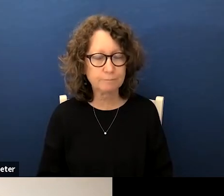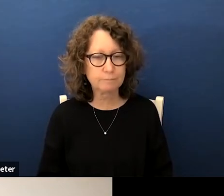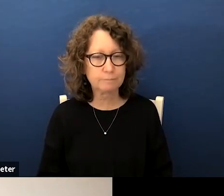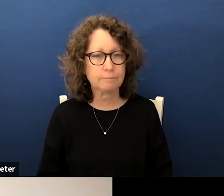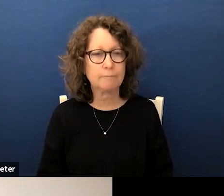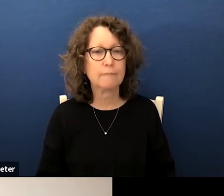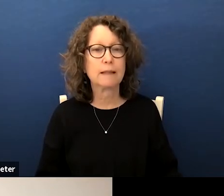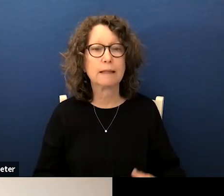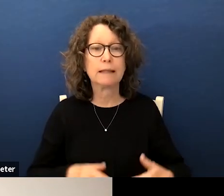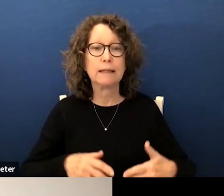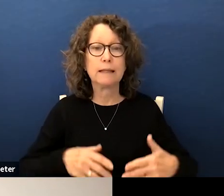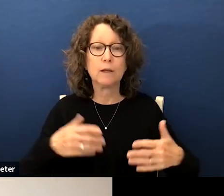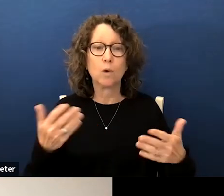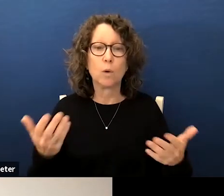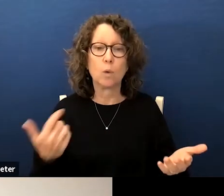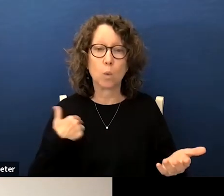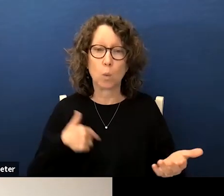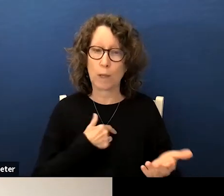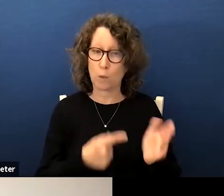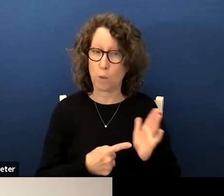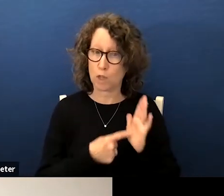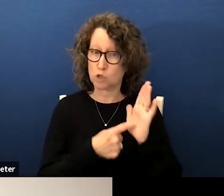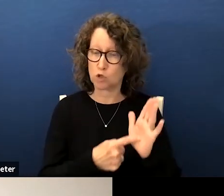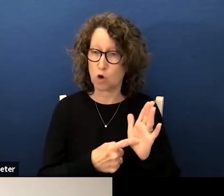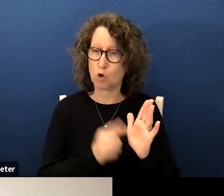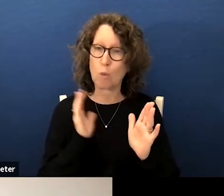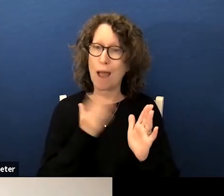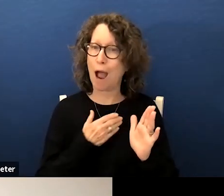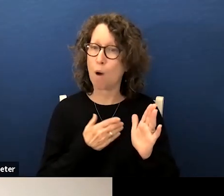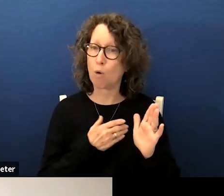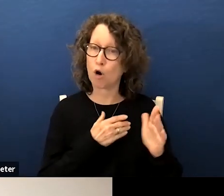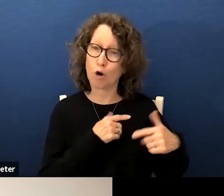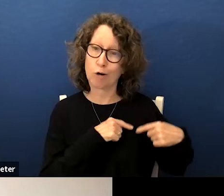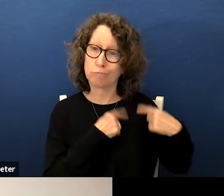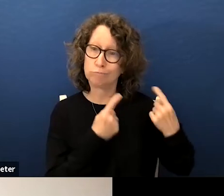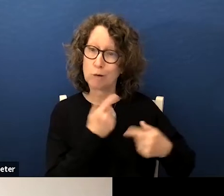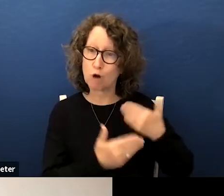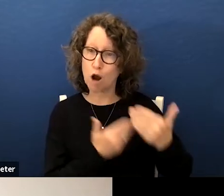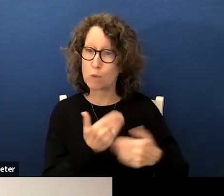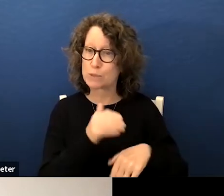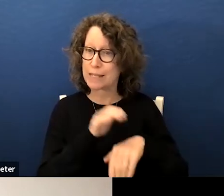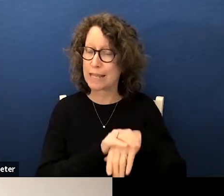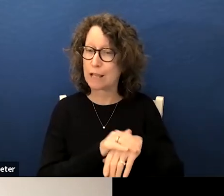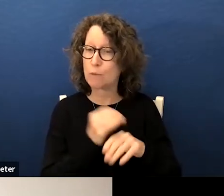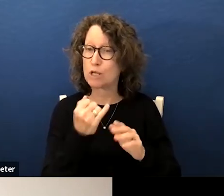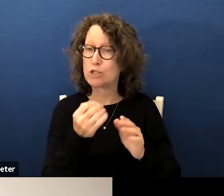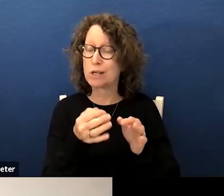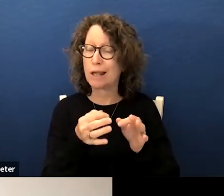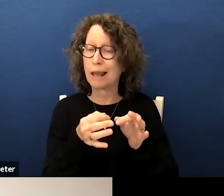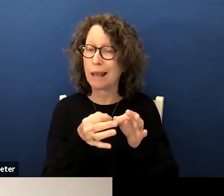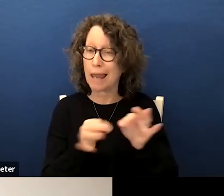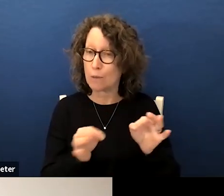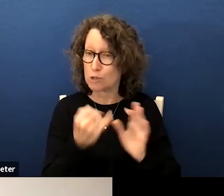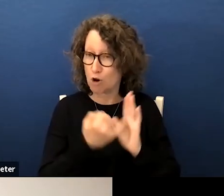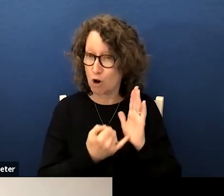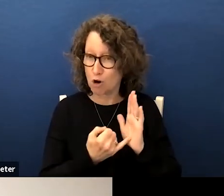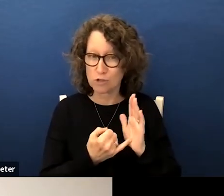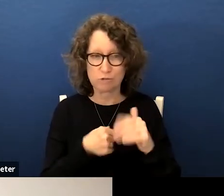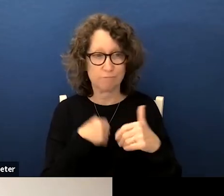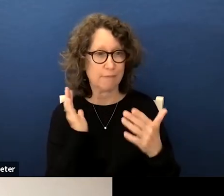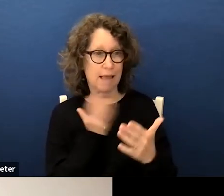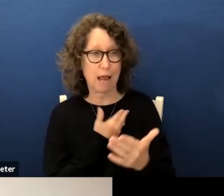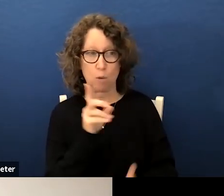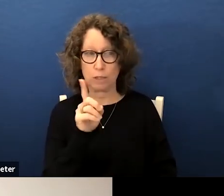here we are showing you our progress in english language arts or ela and this is our data